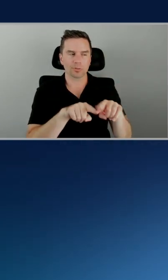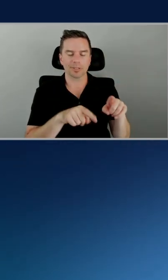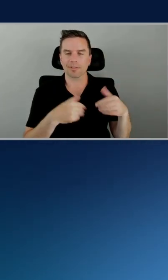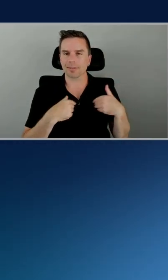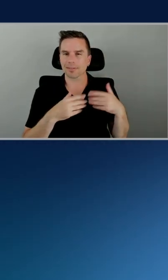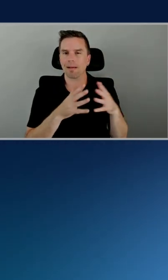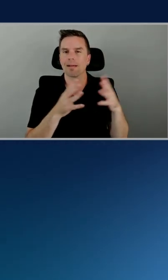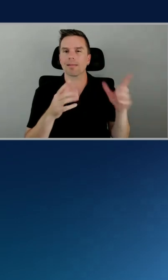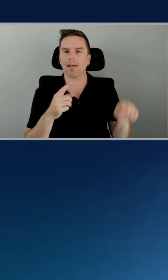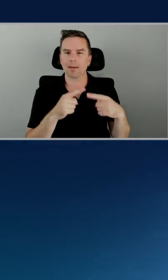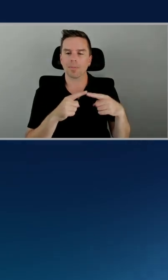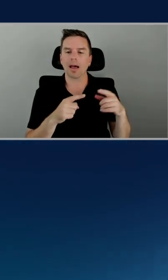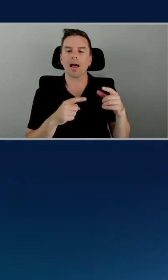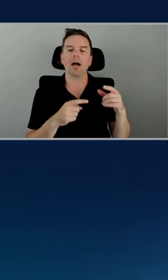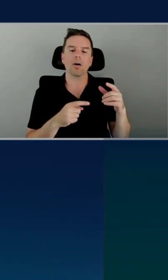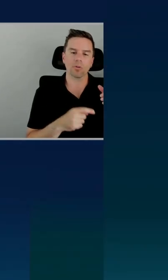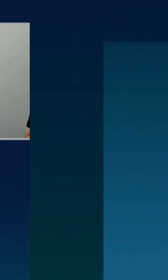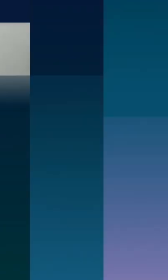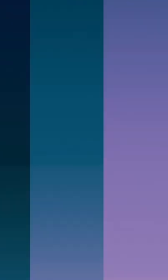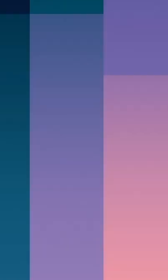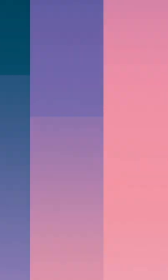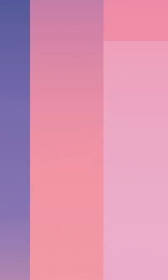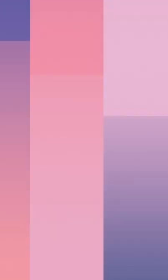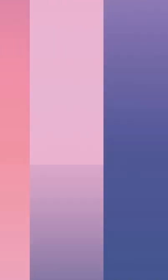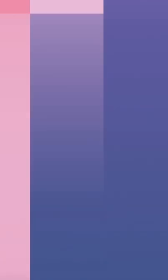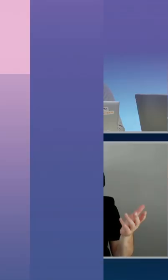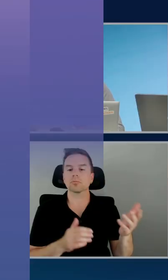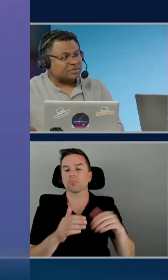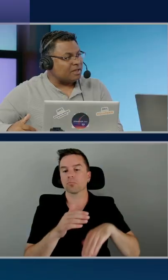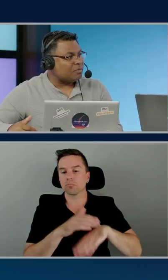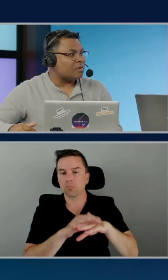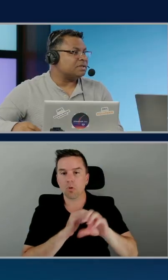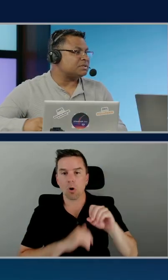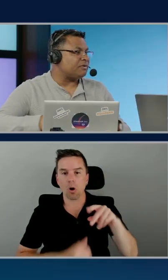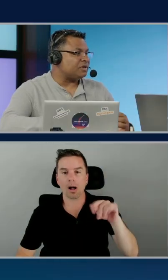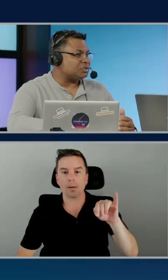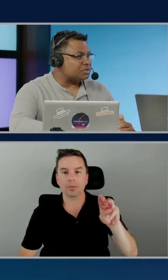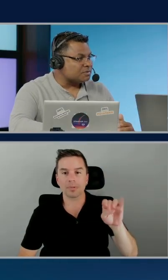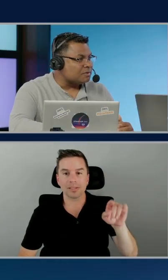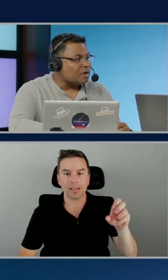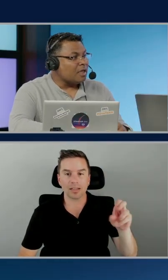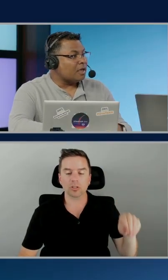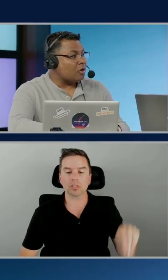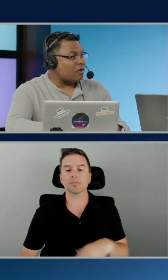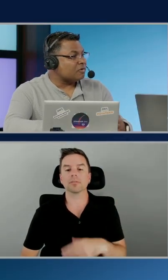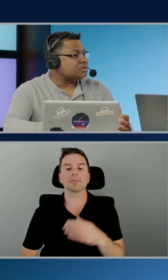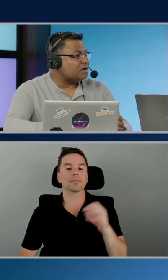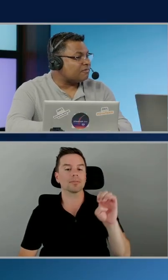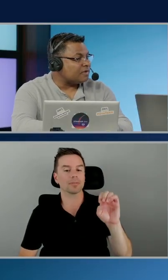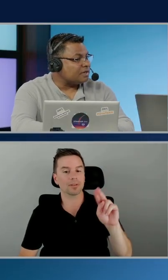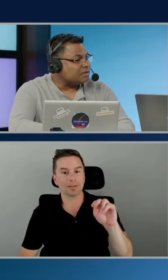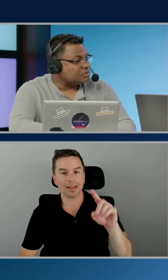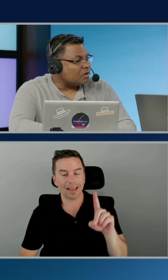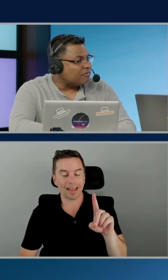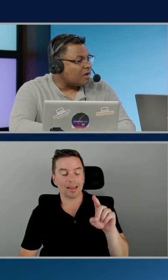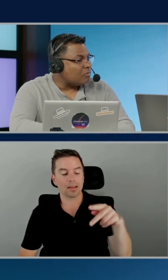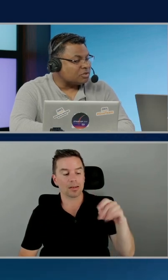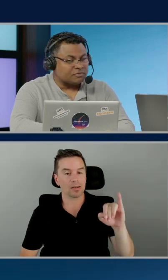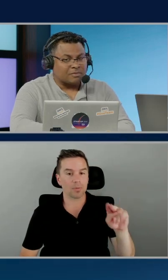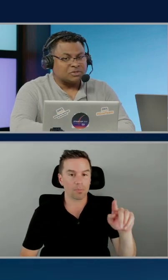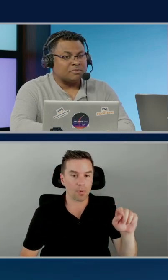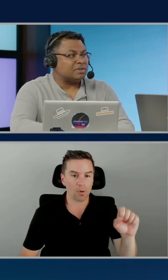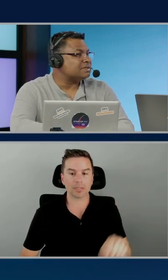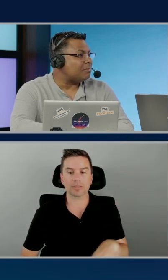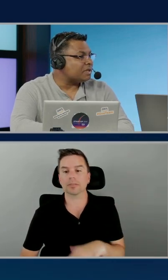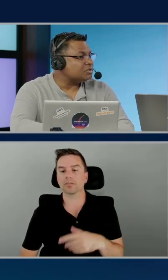based application, a lot of optimizations, the SageMaker asynchronous endpoints, inference at two, a lot of good stuff in terms of how